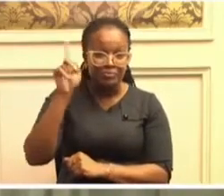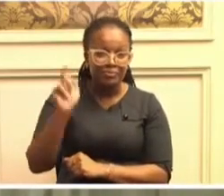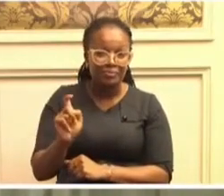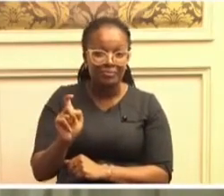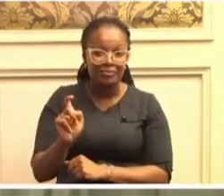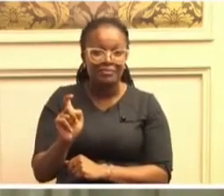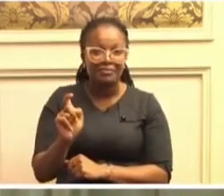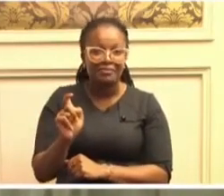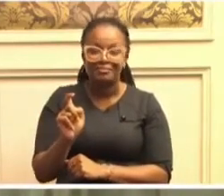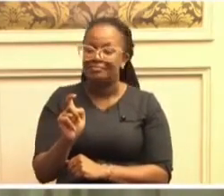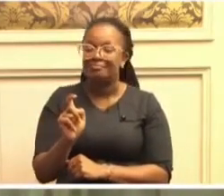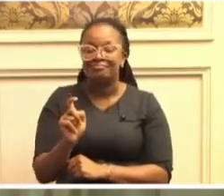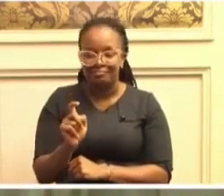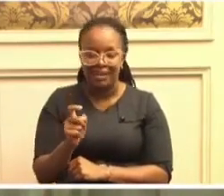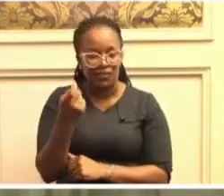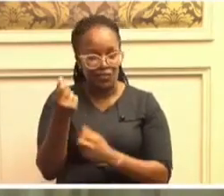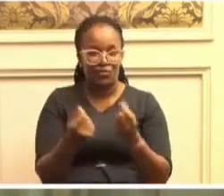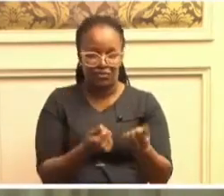Good.